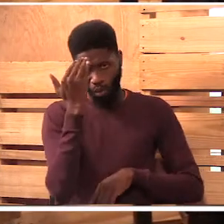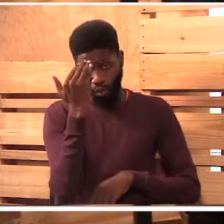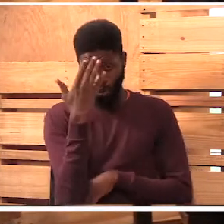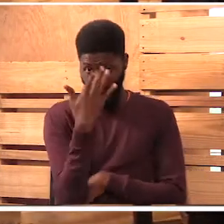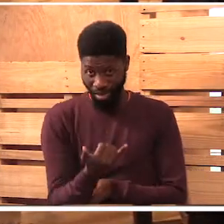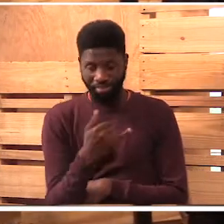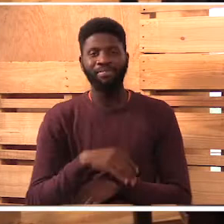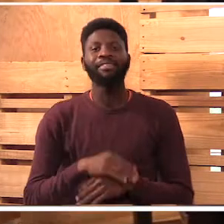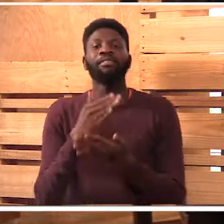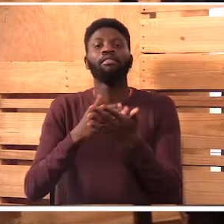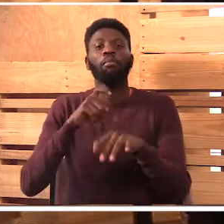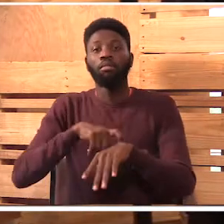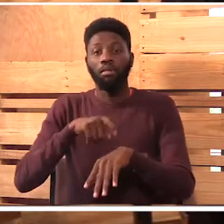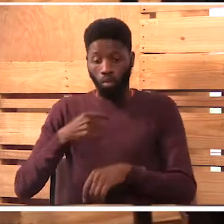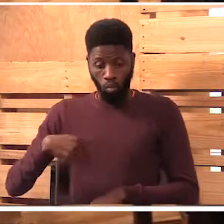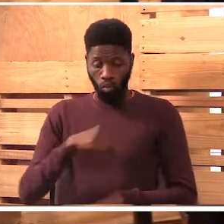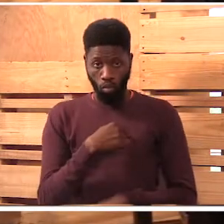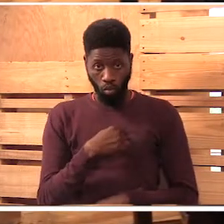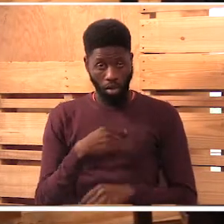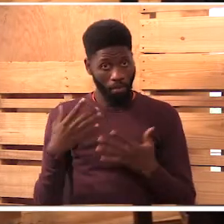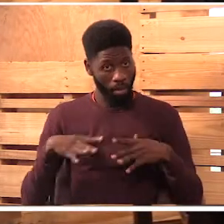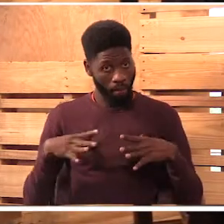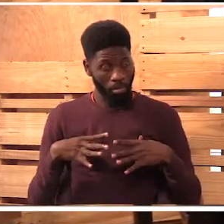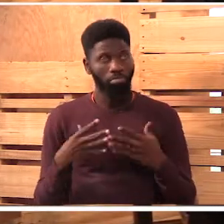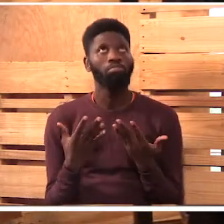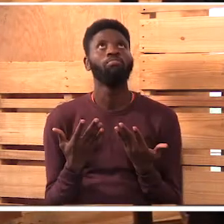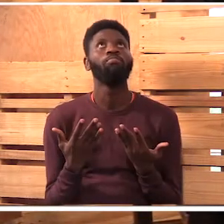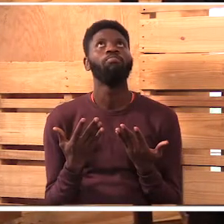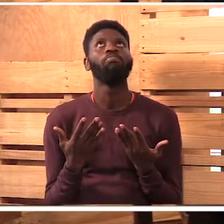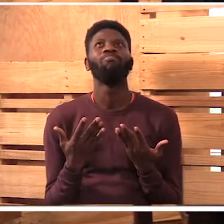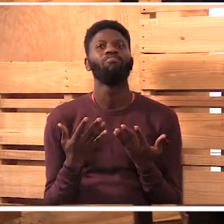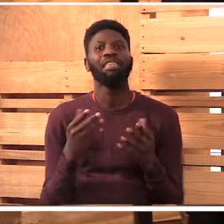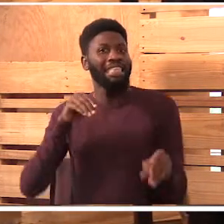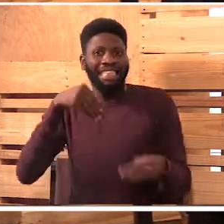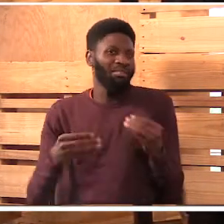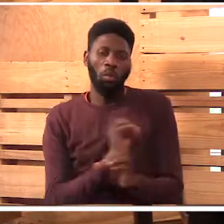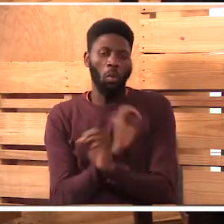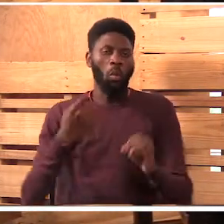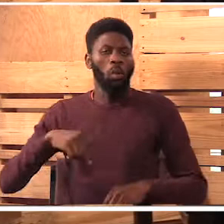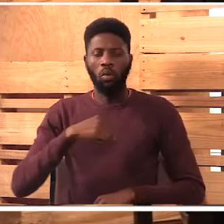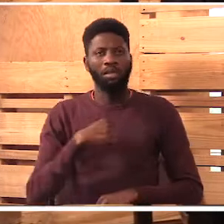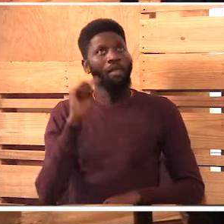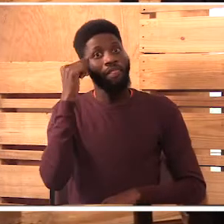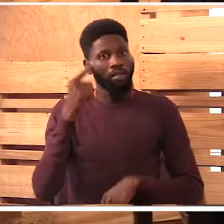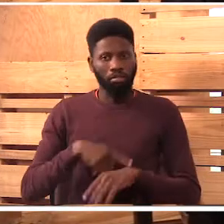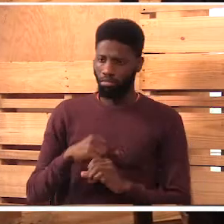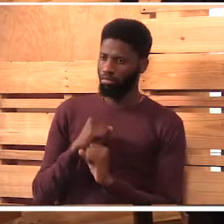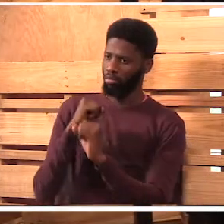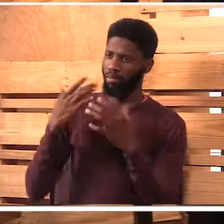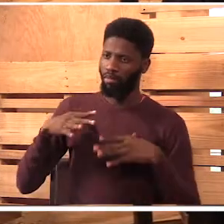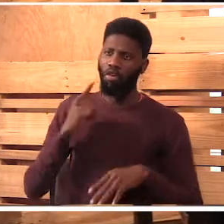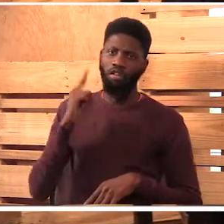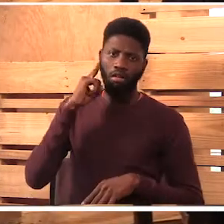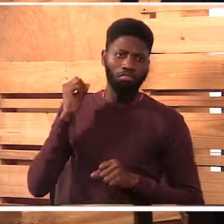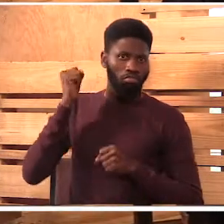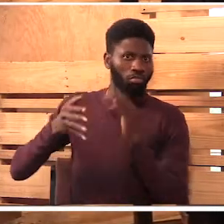sometimes us who are, who are Ibo-bodied, we always think about, when we see the deaf people signing, we